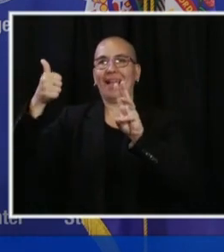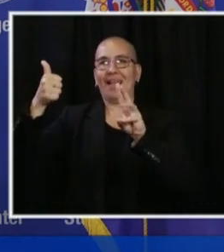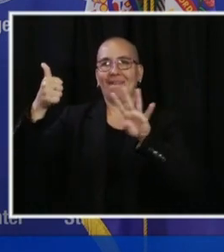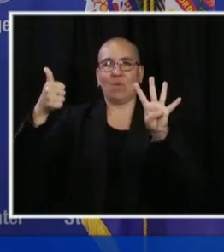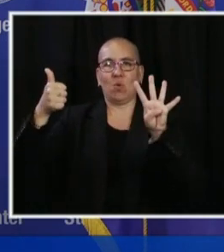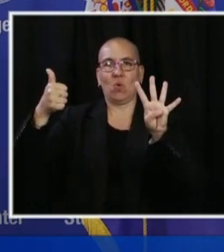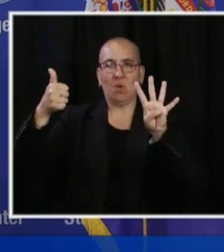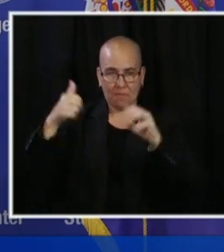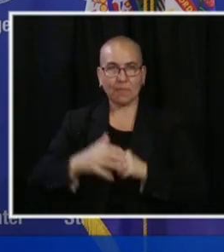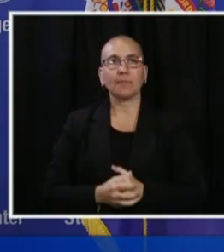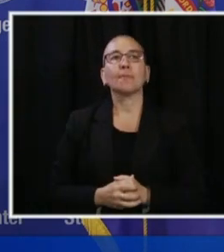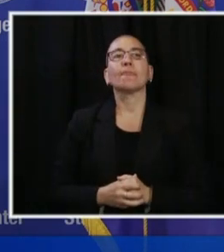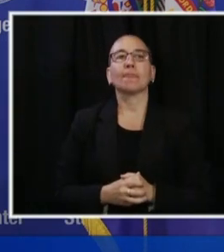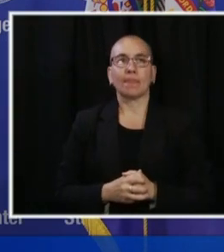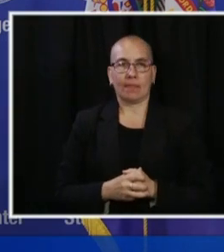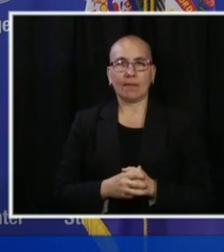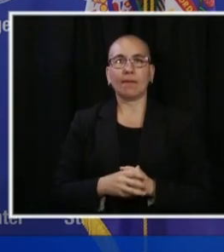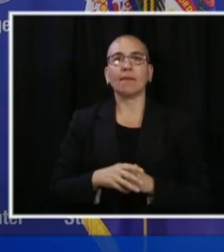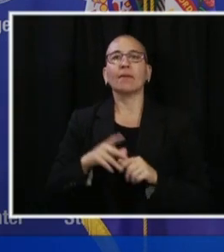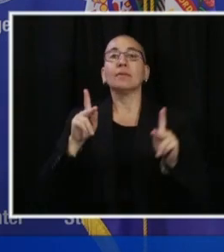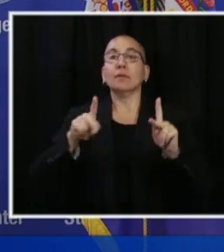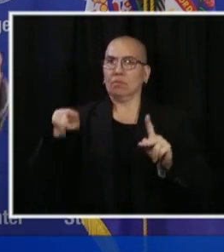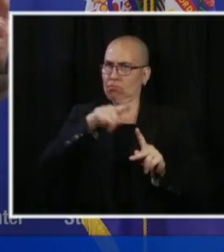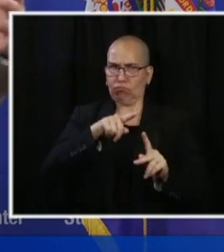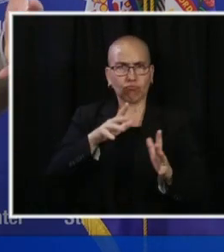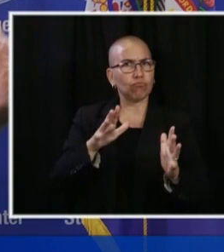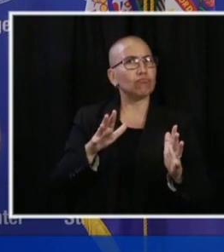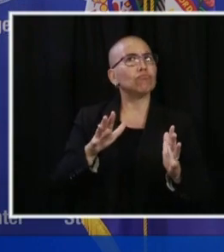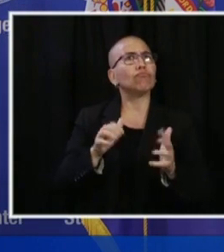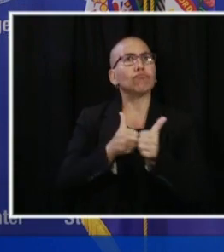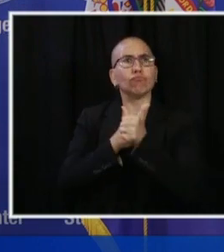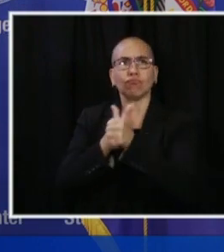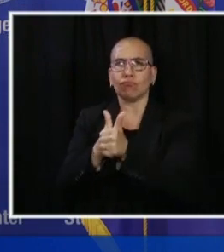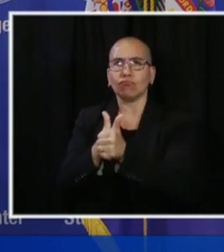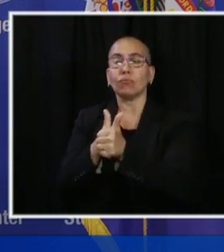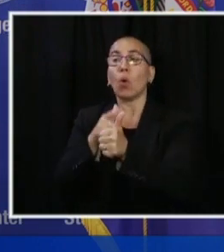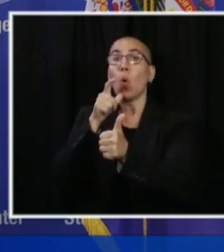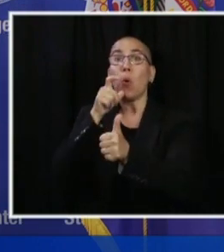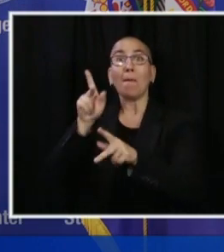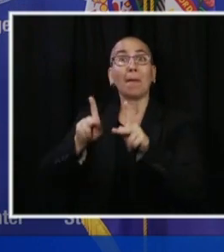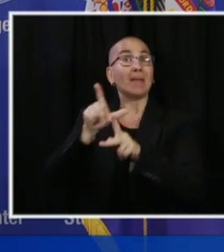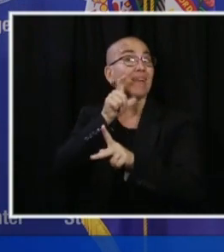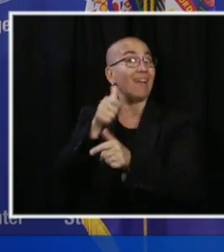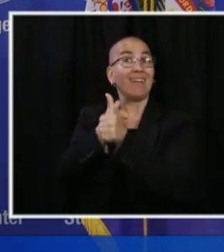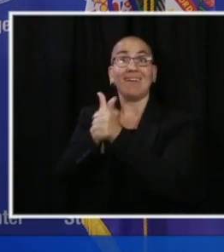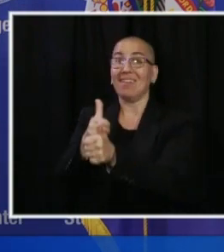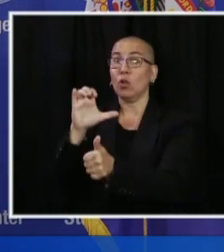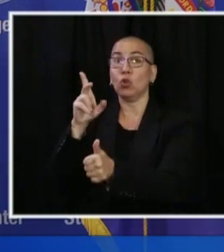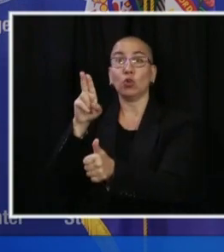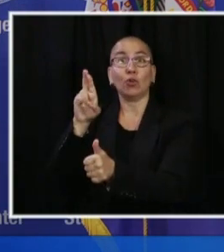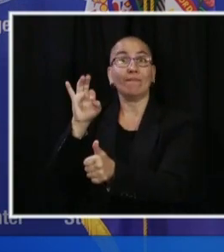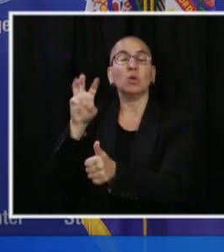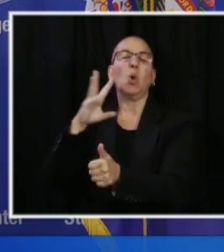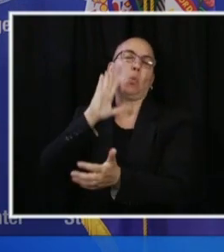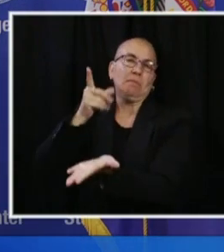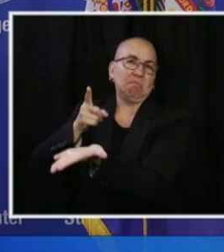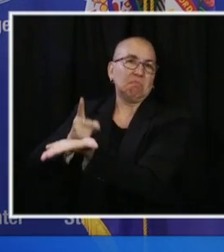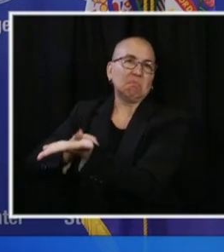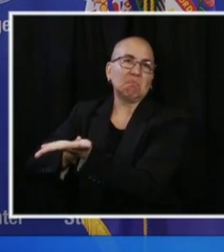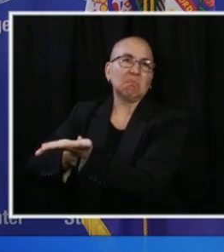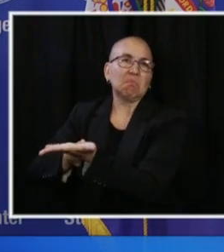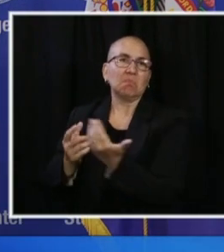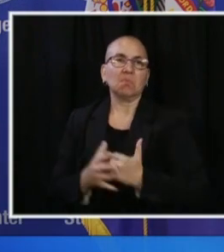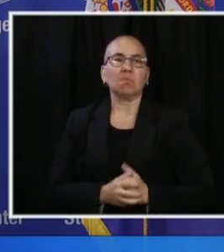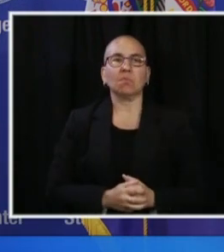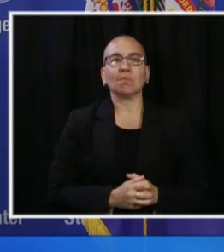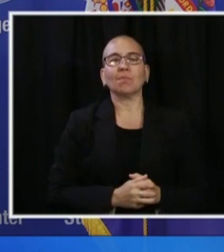majority of people abide by this. Those that are not are able to address this. I do want to mention something. Some of you witnessed this